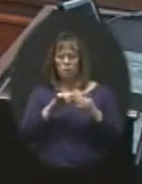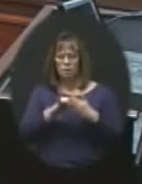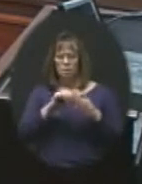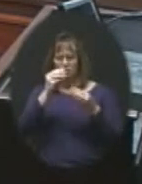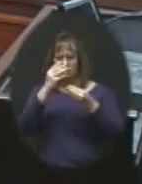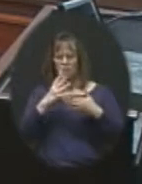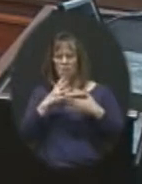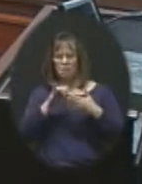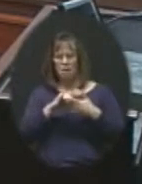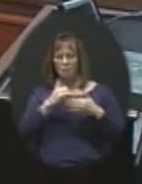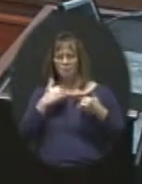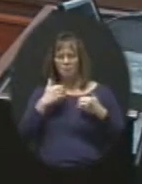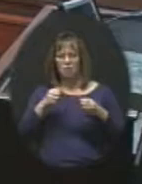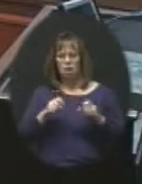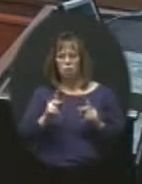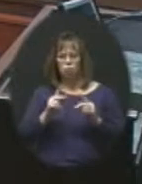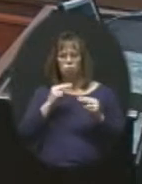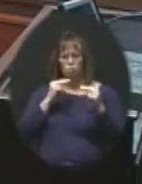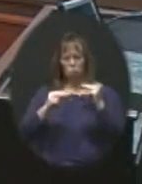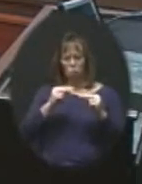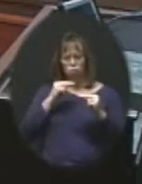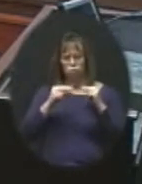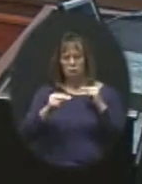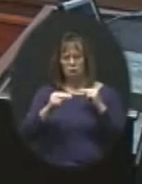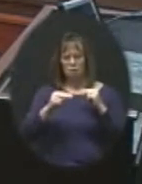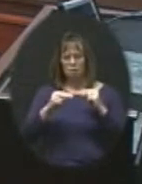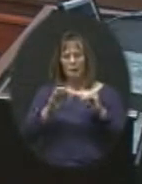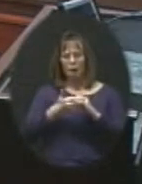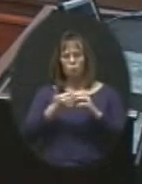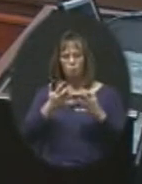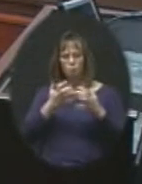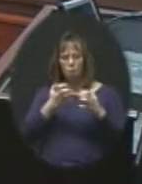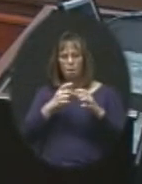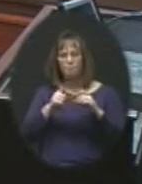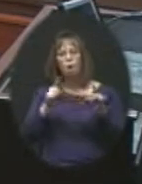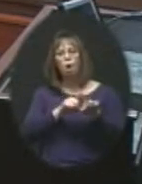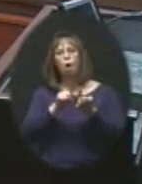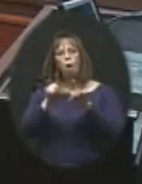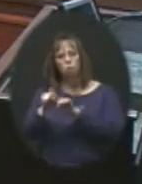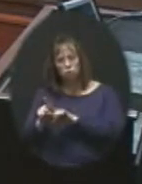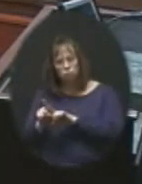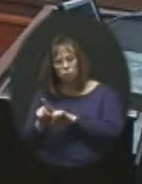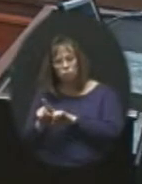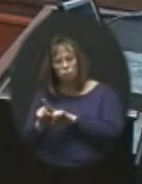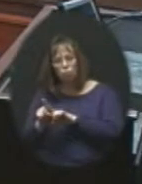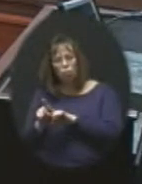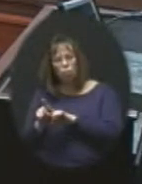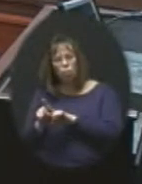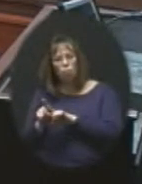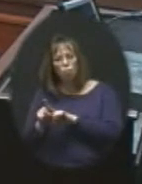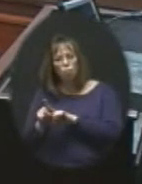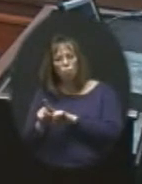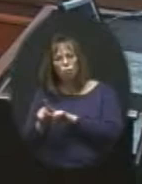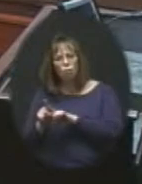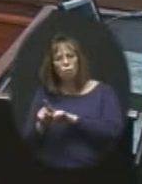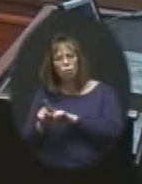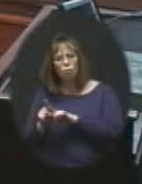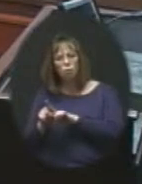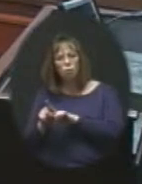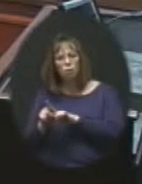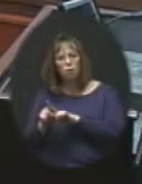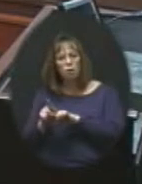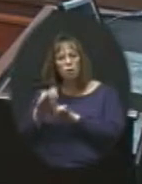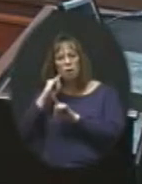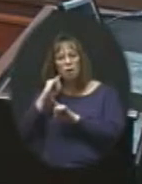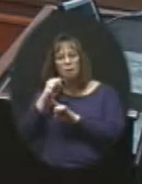is telling me is that we have the opportunity to negotiate the way that we want to, but it also gives, and as